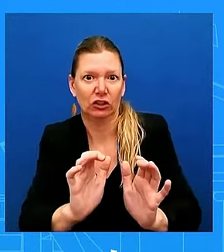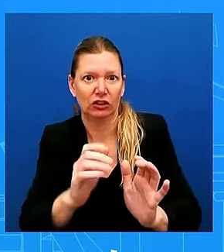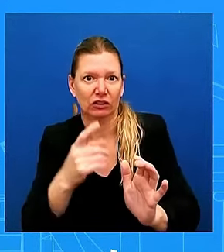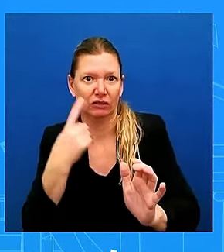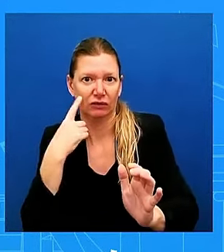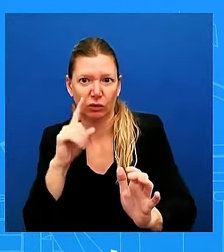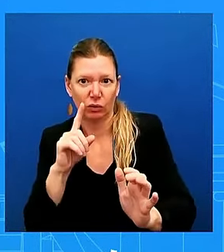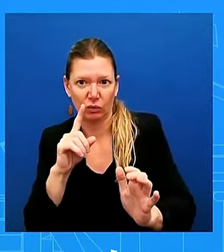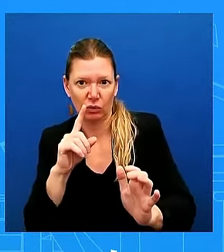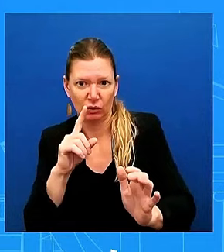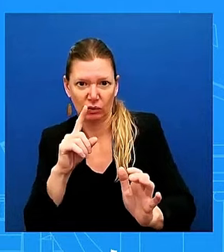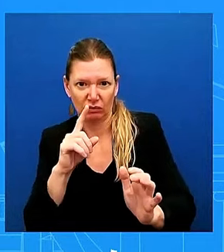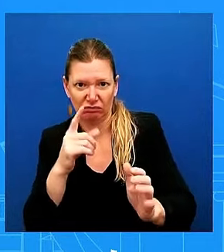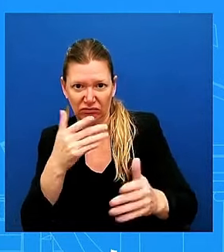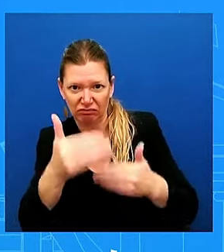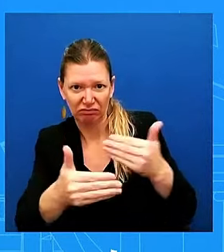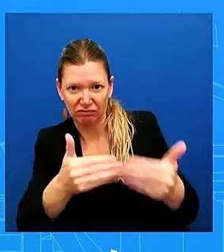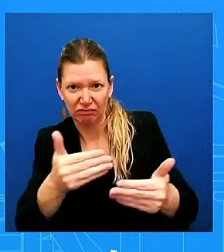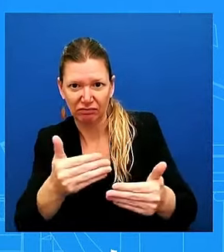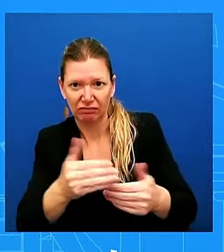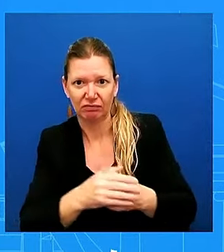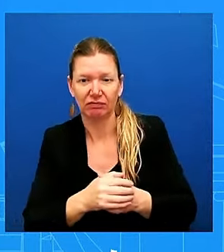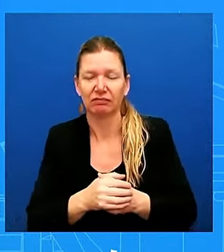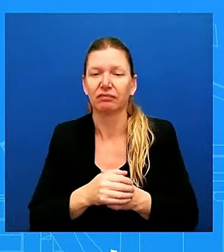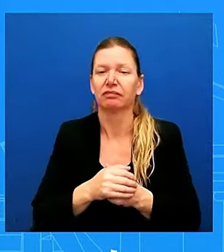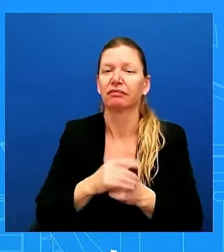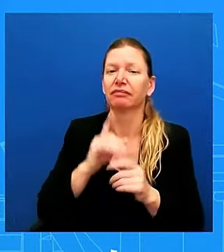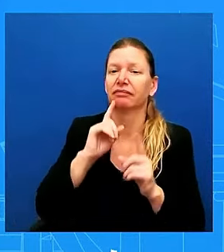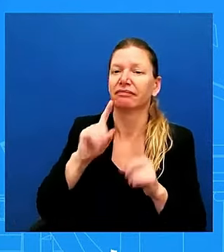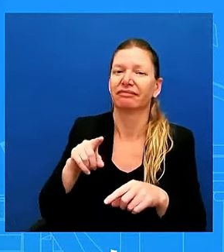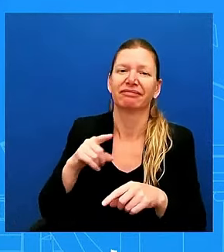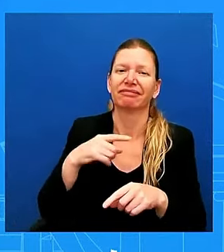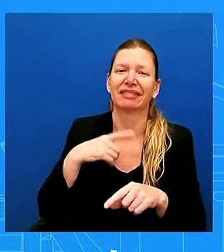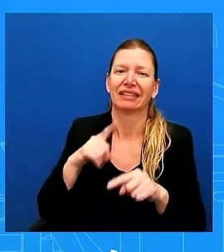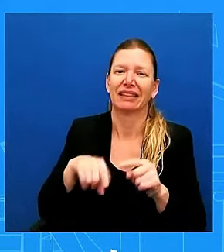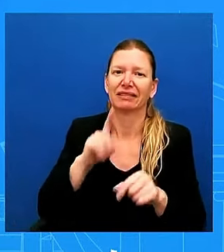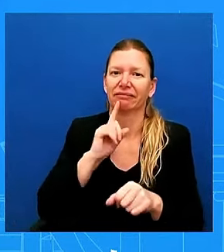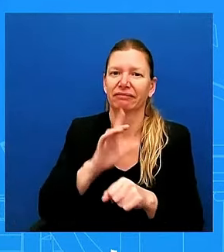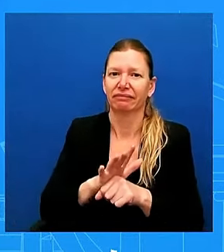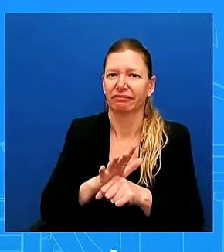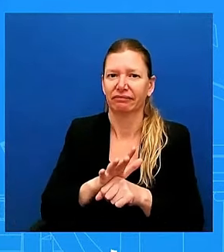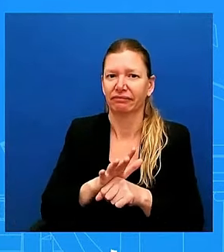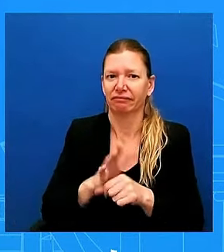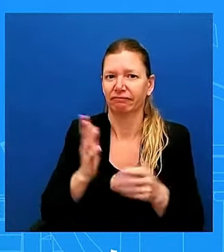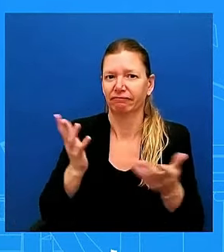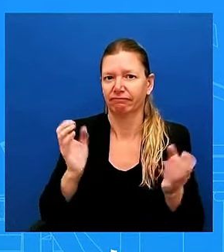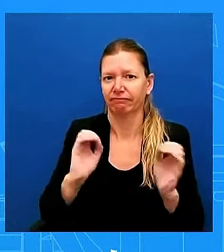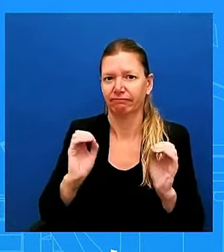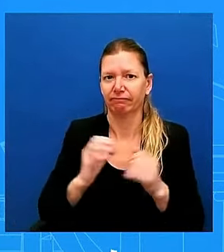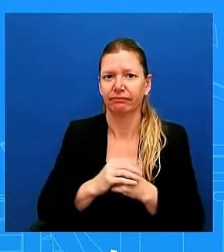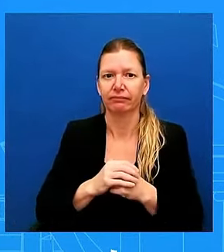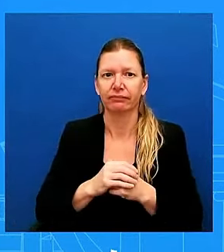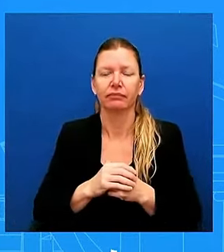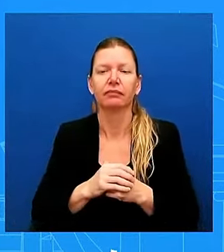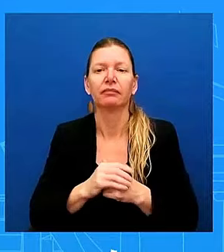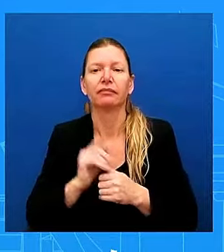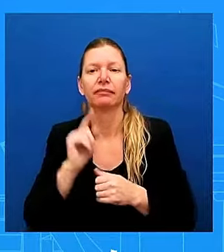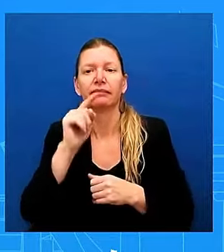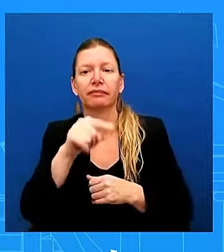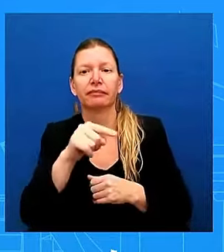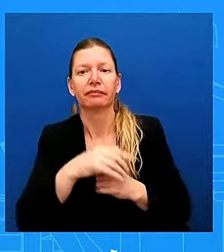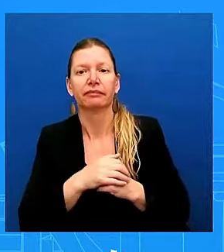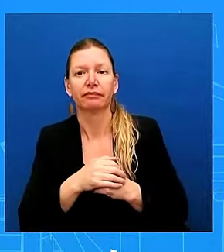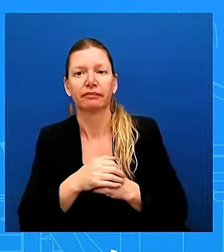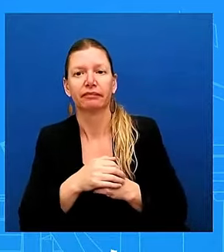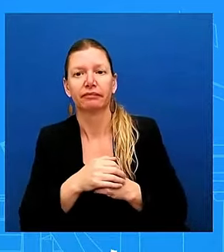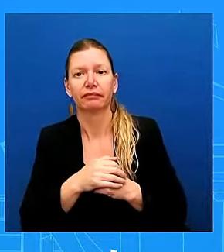uh, verify from here. Okay. Thank you. Um, on the court strike, uh, reaching a tentative agreement, the White House